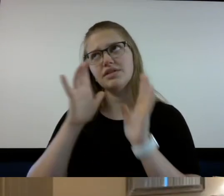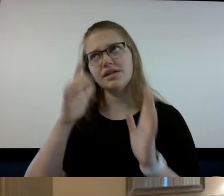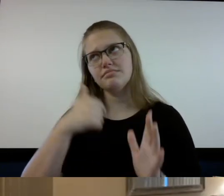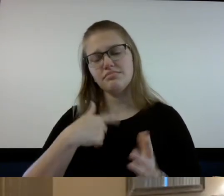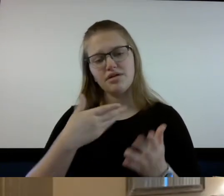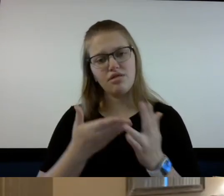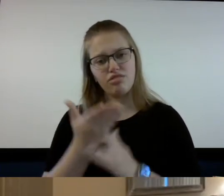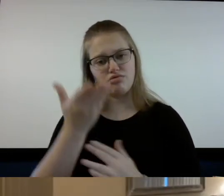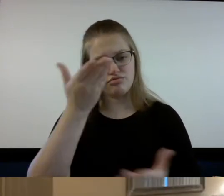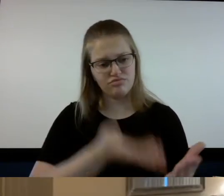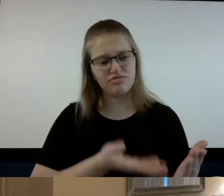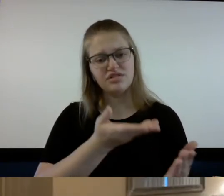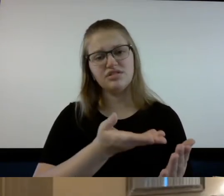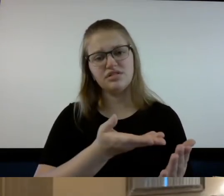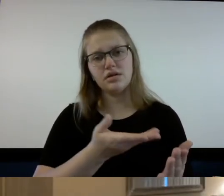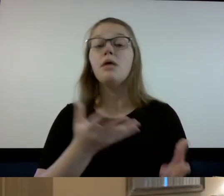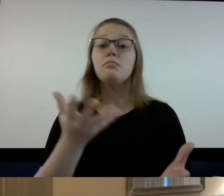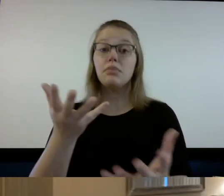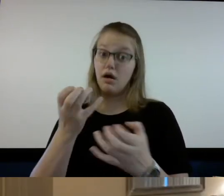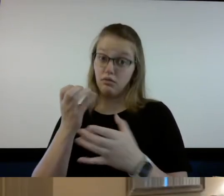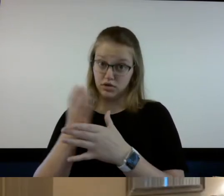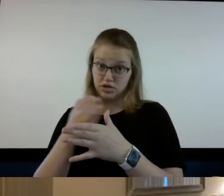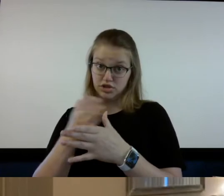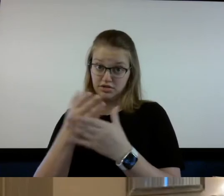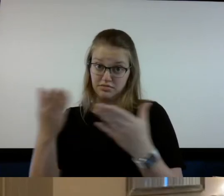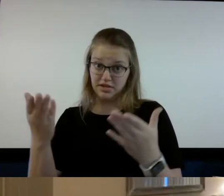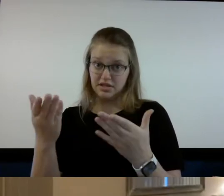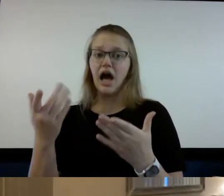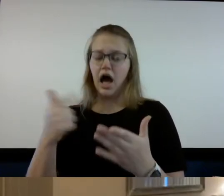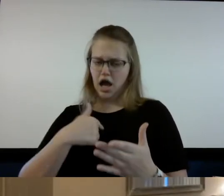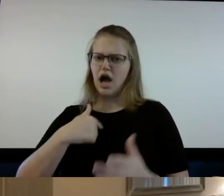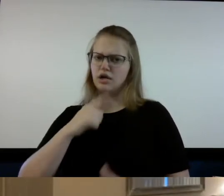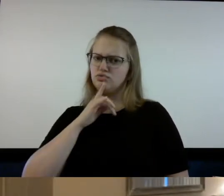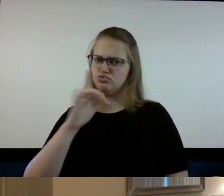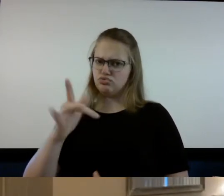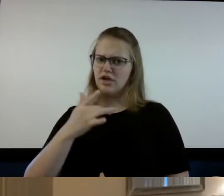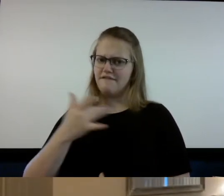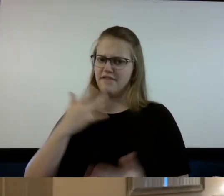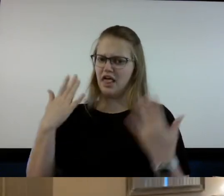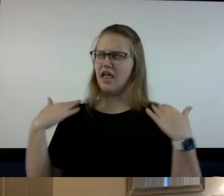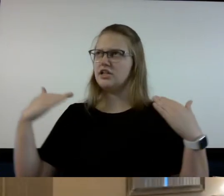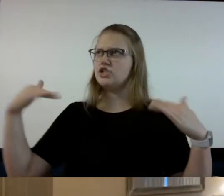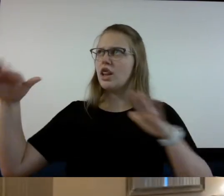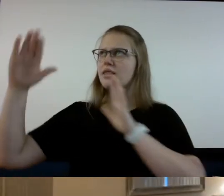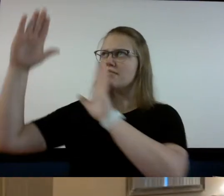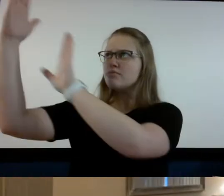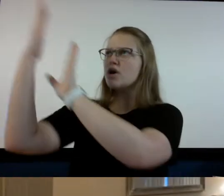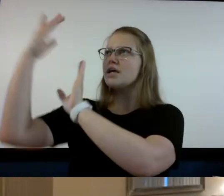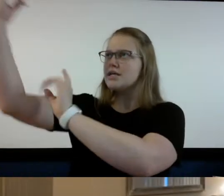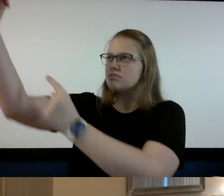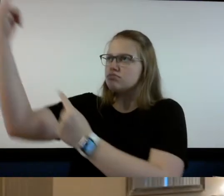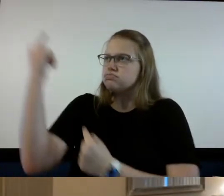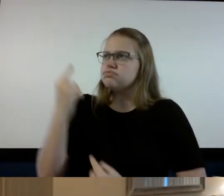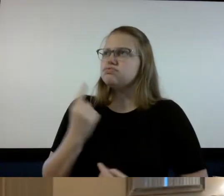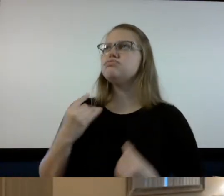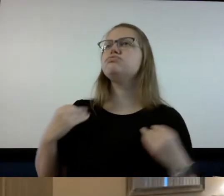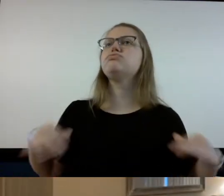I I want to share some stuff I did feel angelic presence come into the place uh brother Doug Kleindon's called me